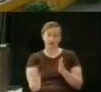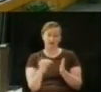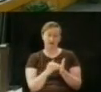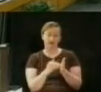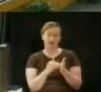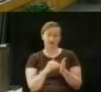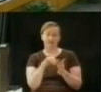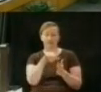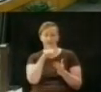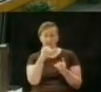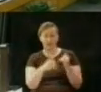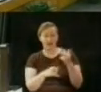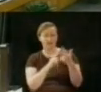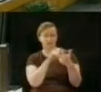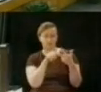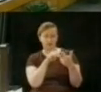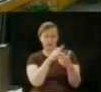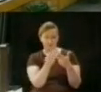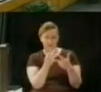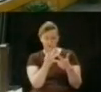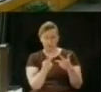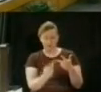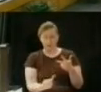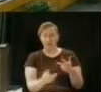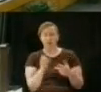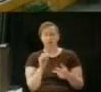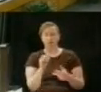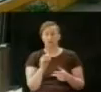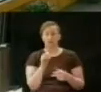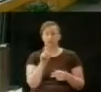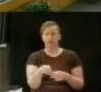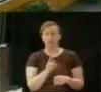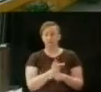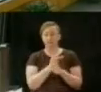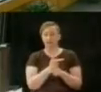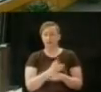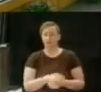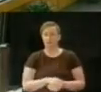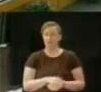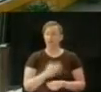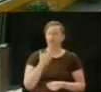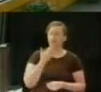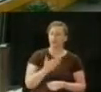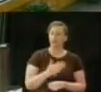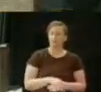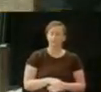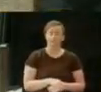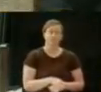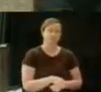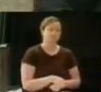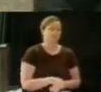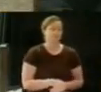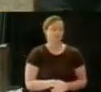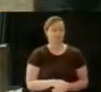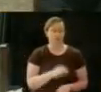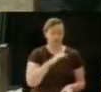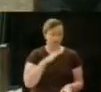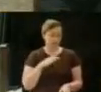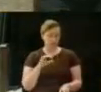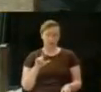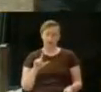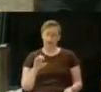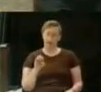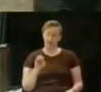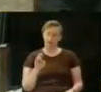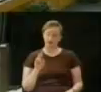to move carefully and methodically. Otherwise, we can see this going down the road that the other three efforts have gone down, if we're not